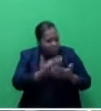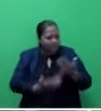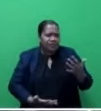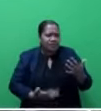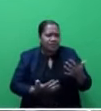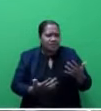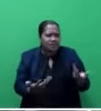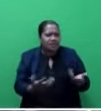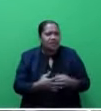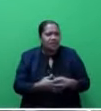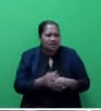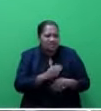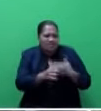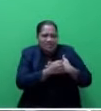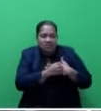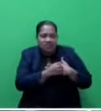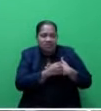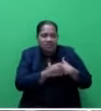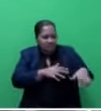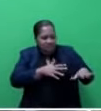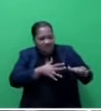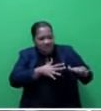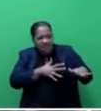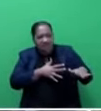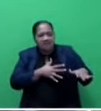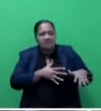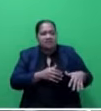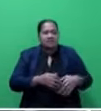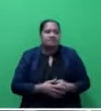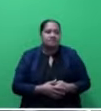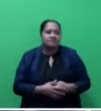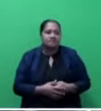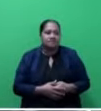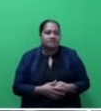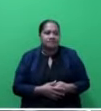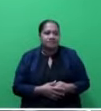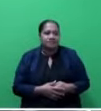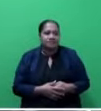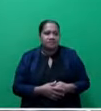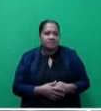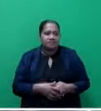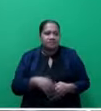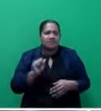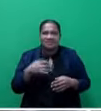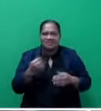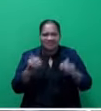sense of insecurity, of fear, in case the rooftop on top of our heads